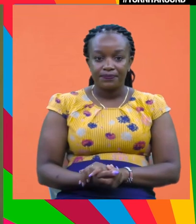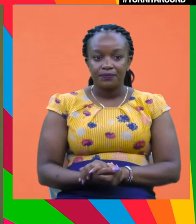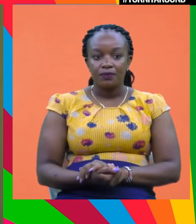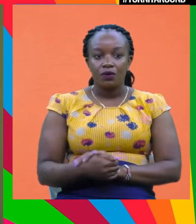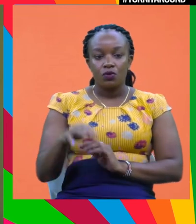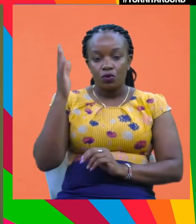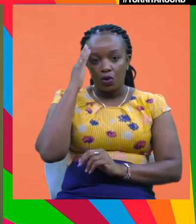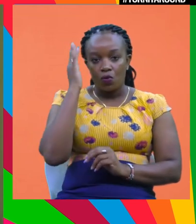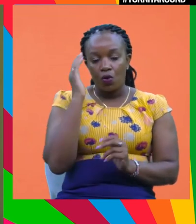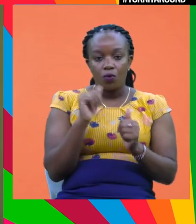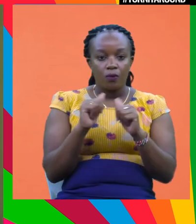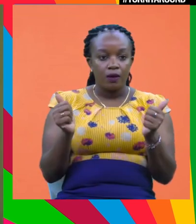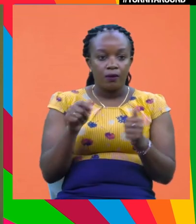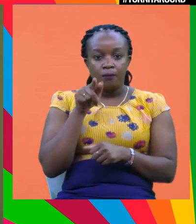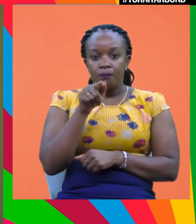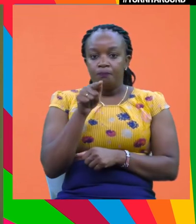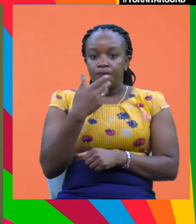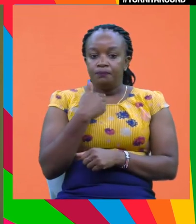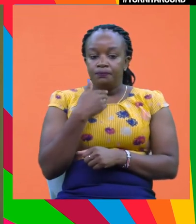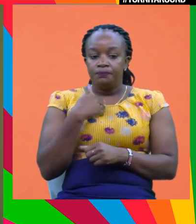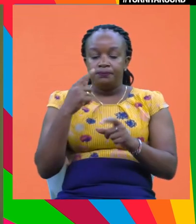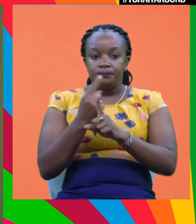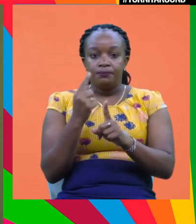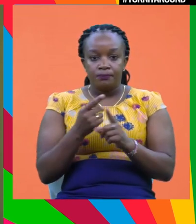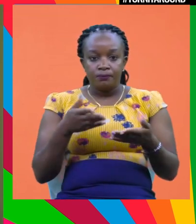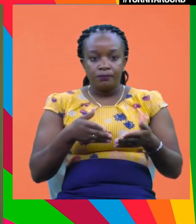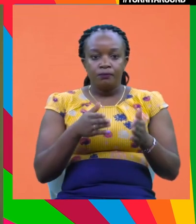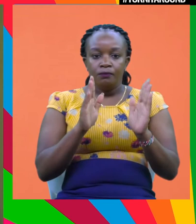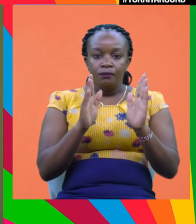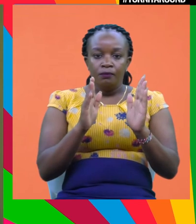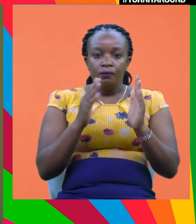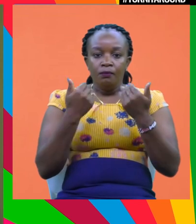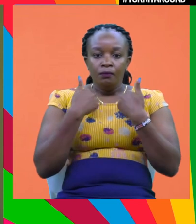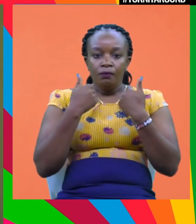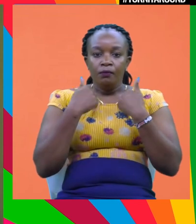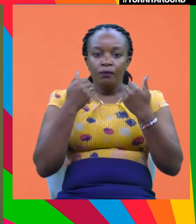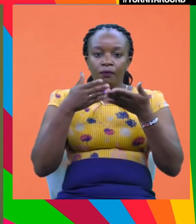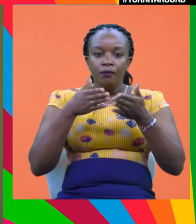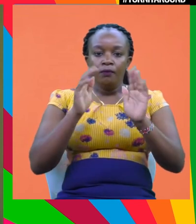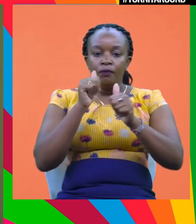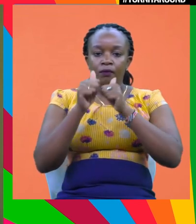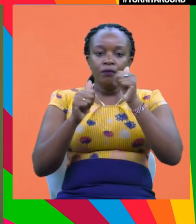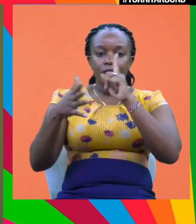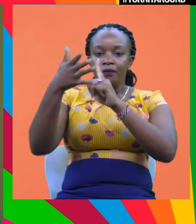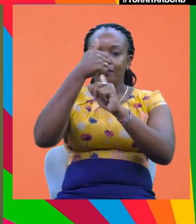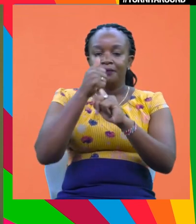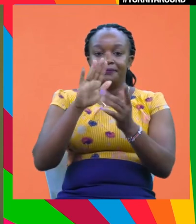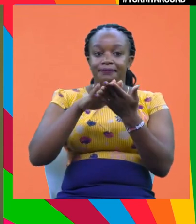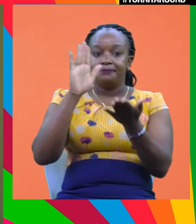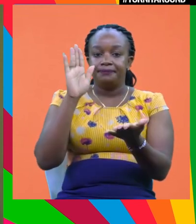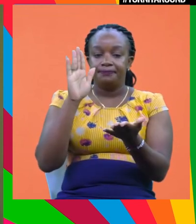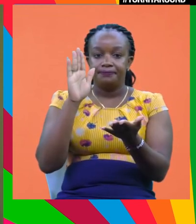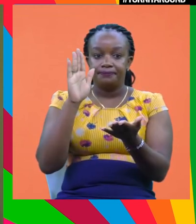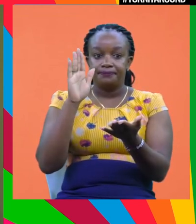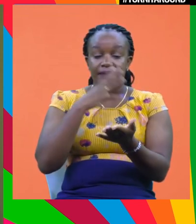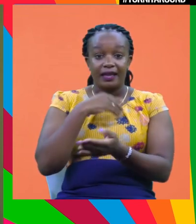We know that there's, of course, uncertainty in models, but the general tendency where we are going is fairly clear. Um,